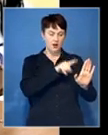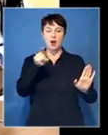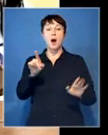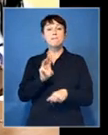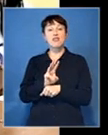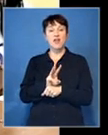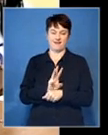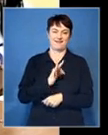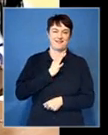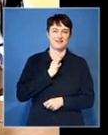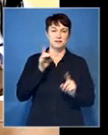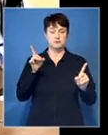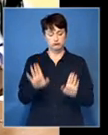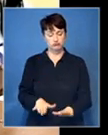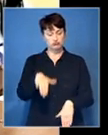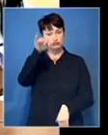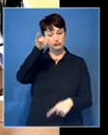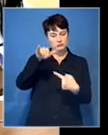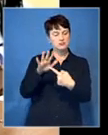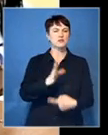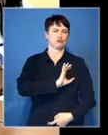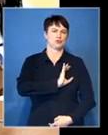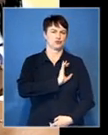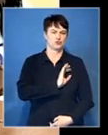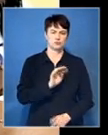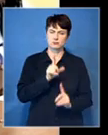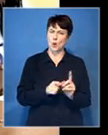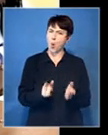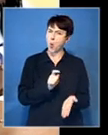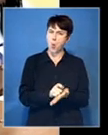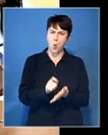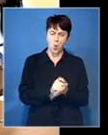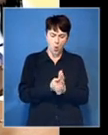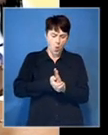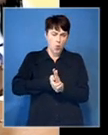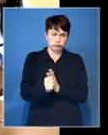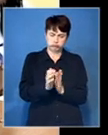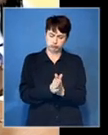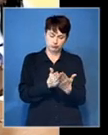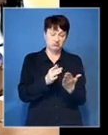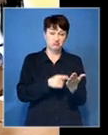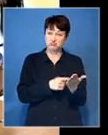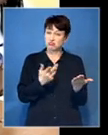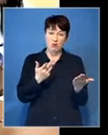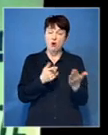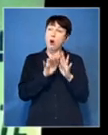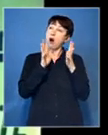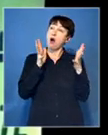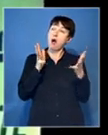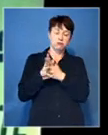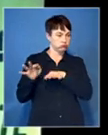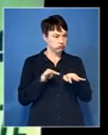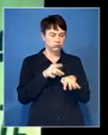Gordomo was brought up as a Christian. A profilic writer, she was published in 40 languages around the world